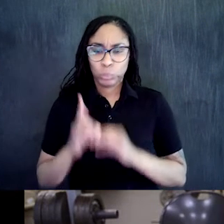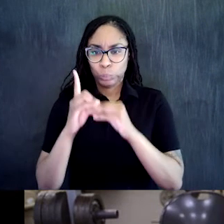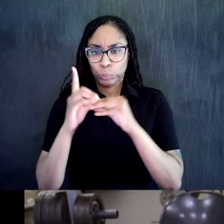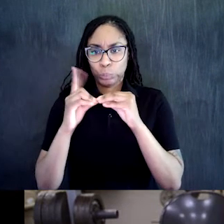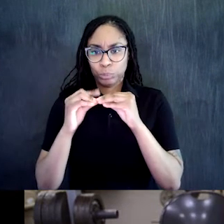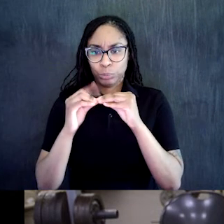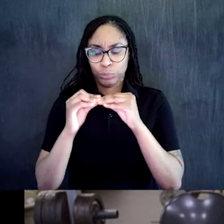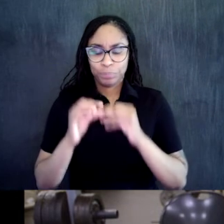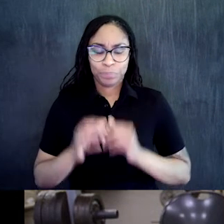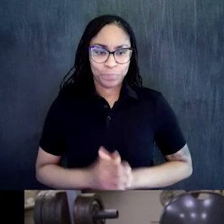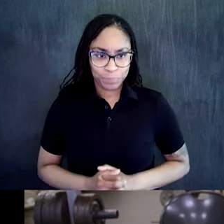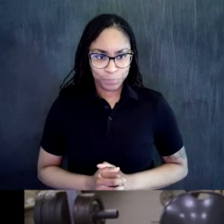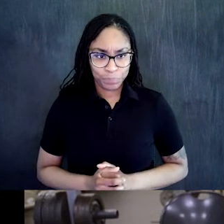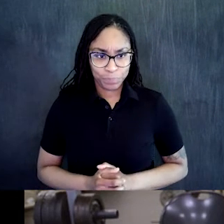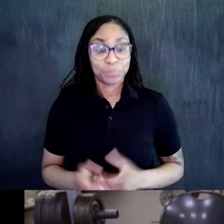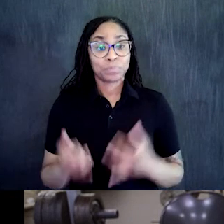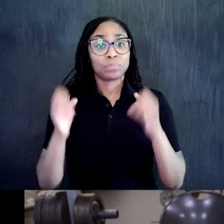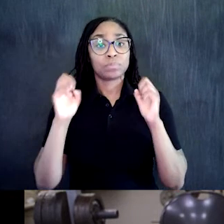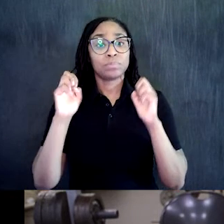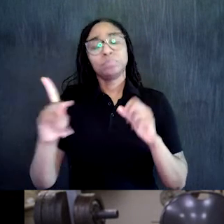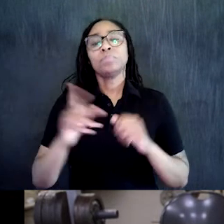Alright. Now we're going to switch sides.